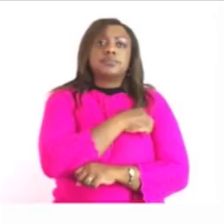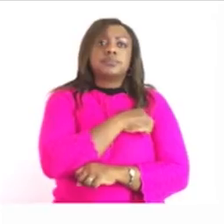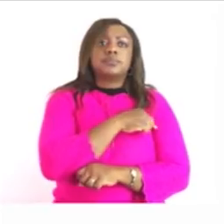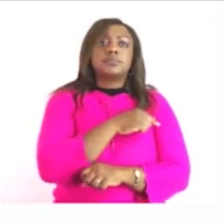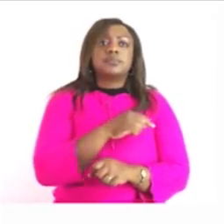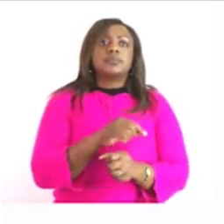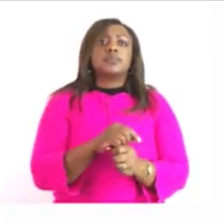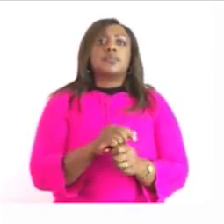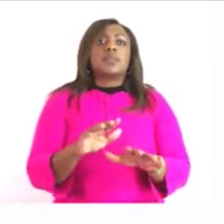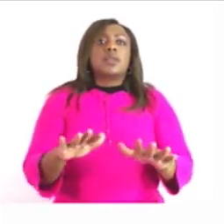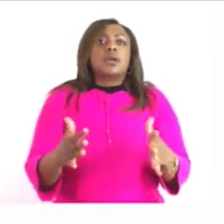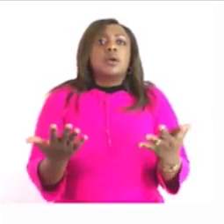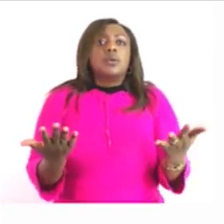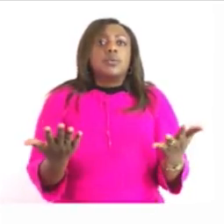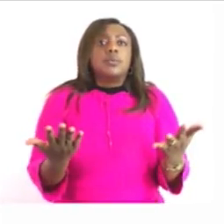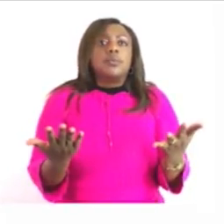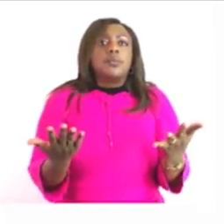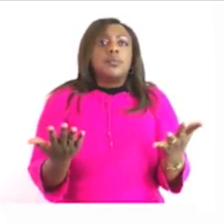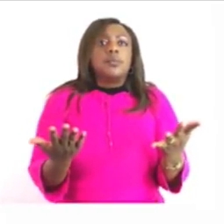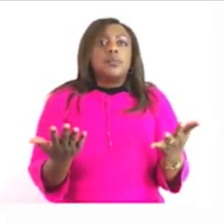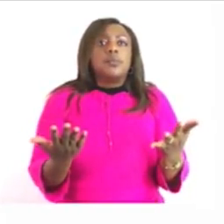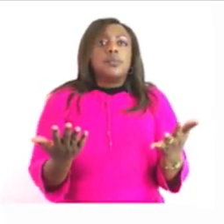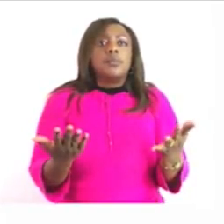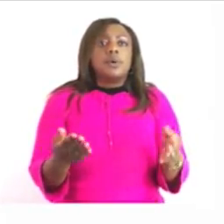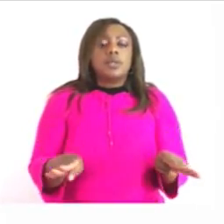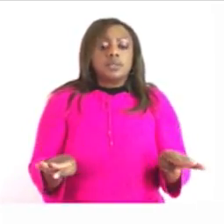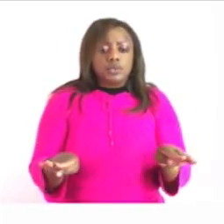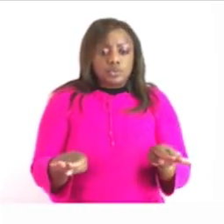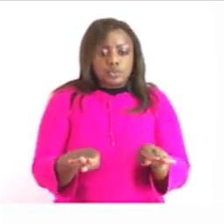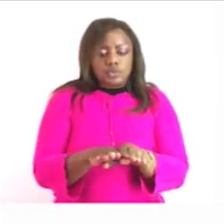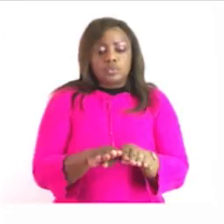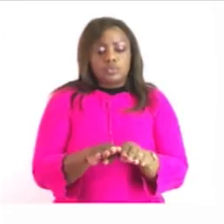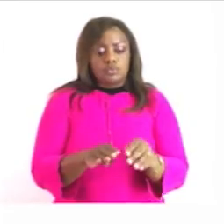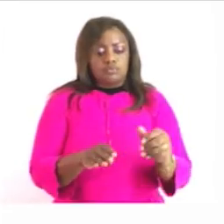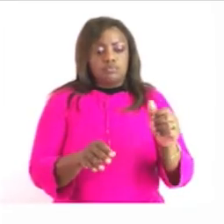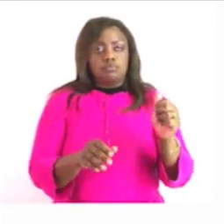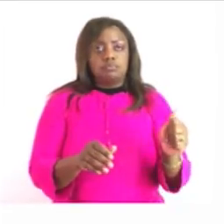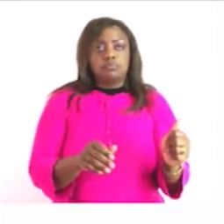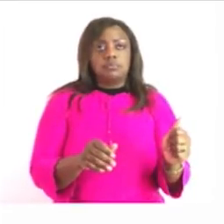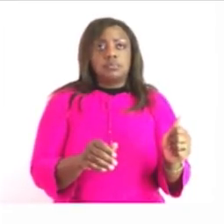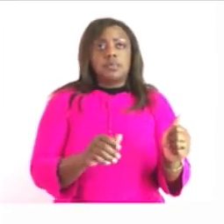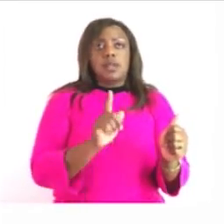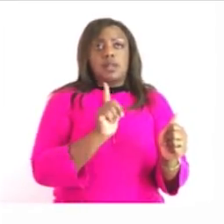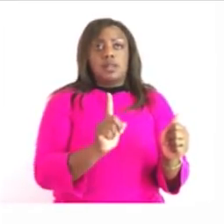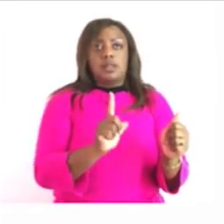by doing one at a time so start with the length